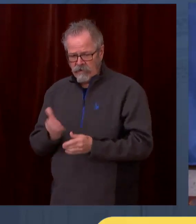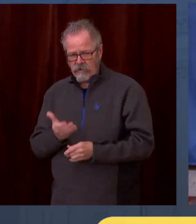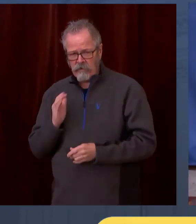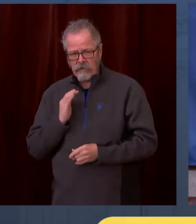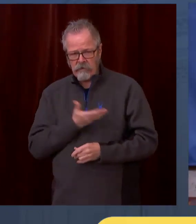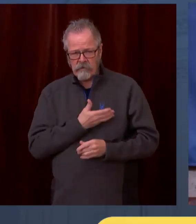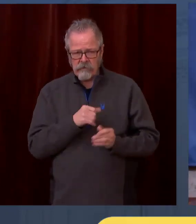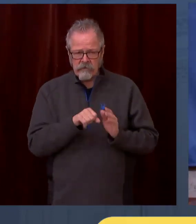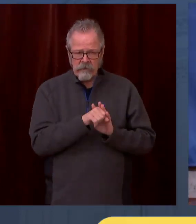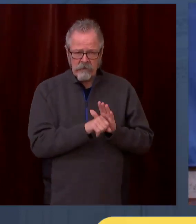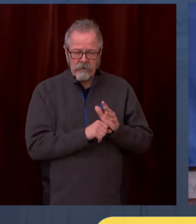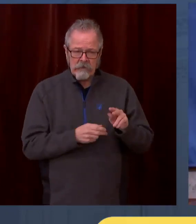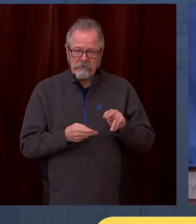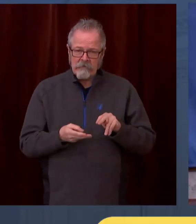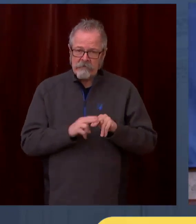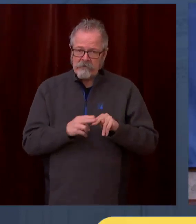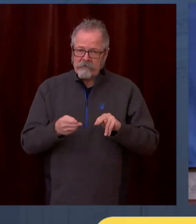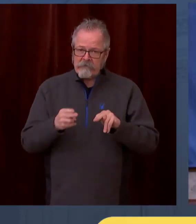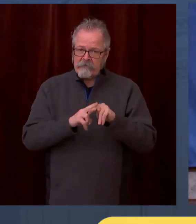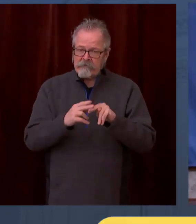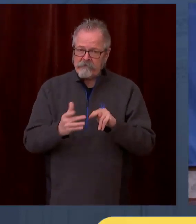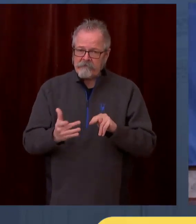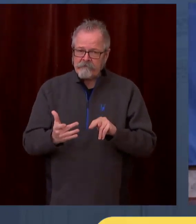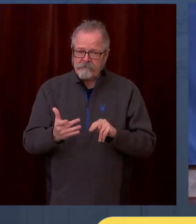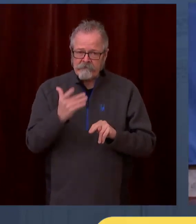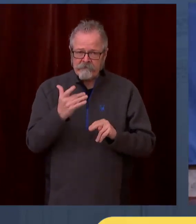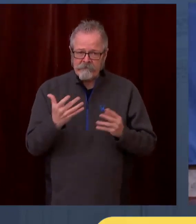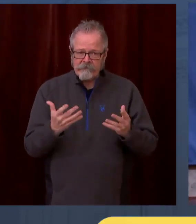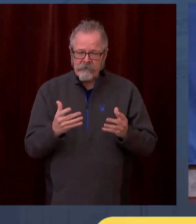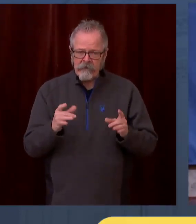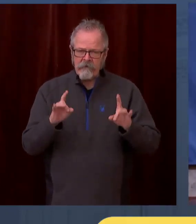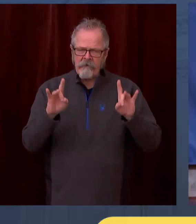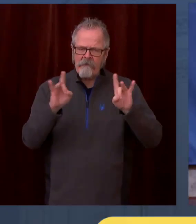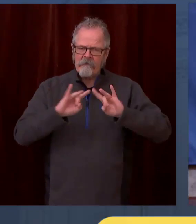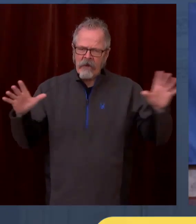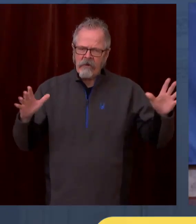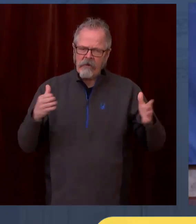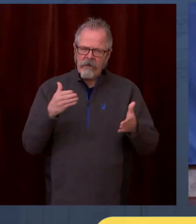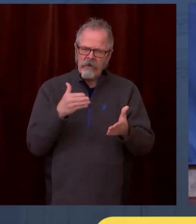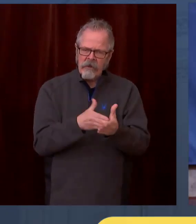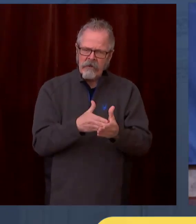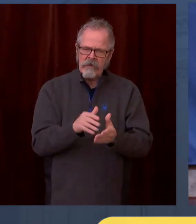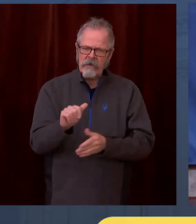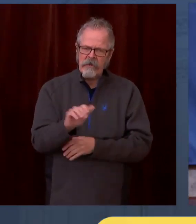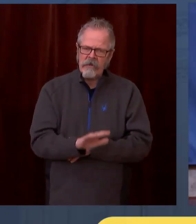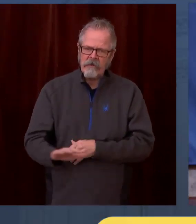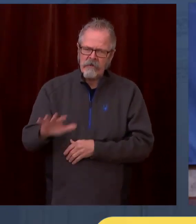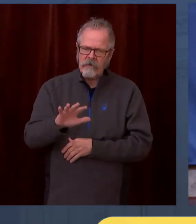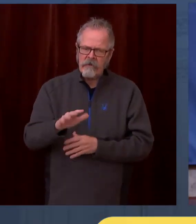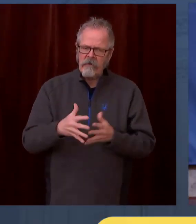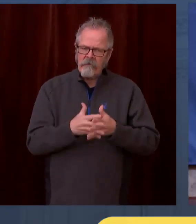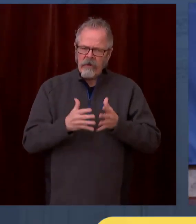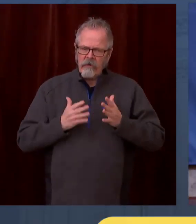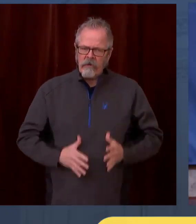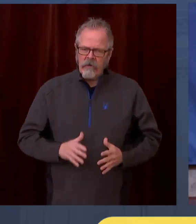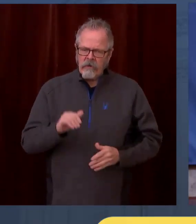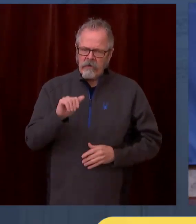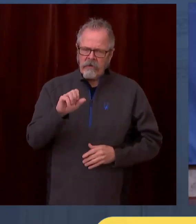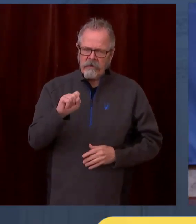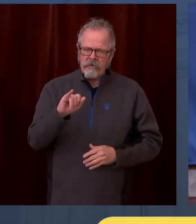folks, which is extremely disturbing. We've had reported events in our state